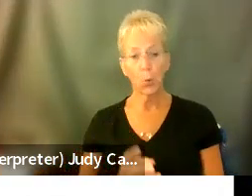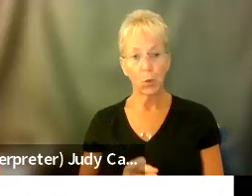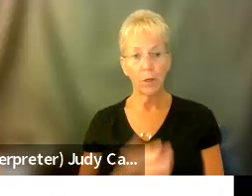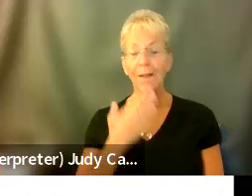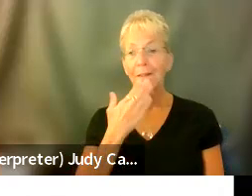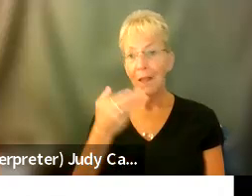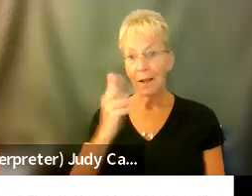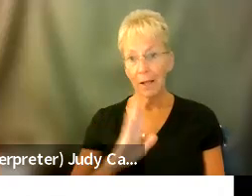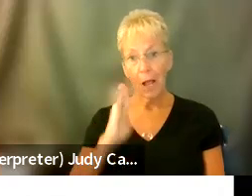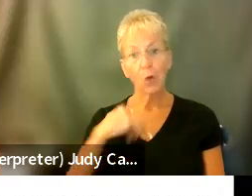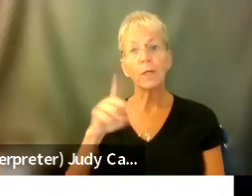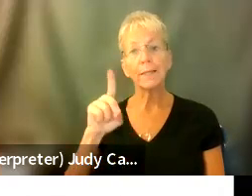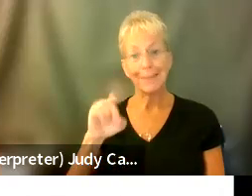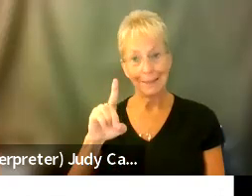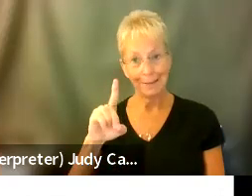God we did that surgery.